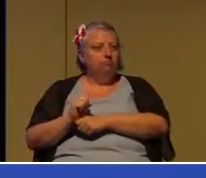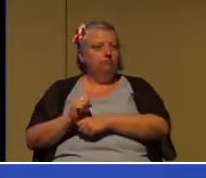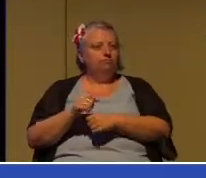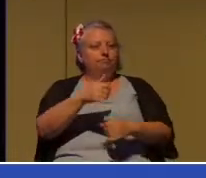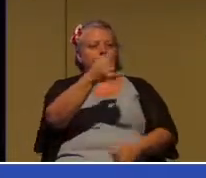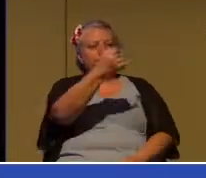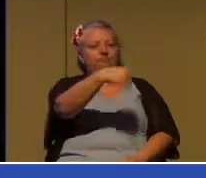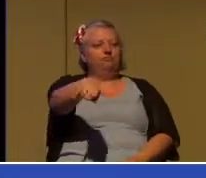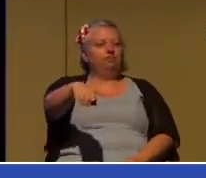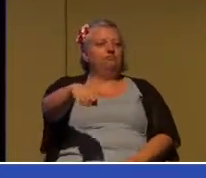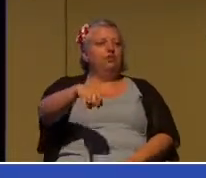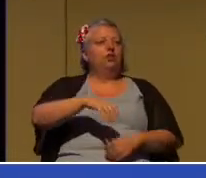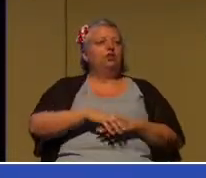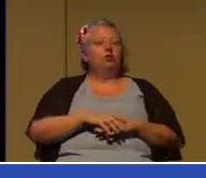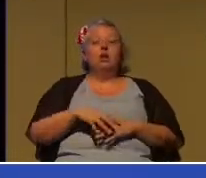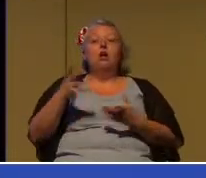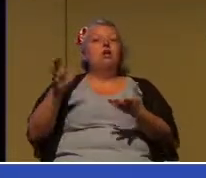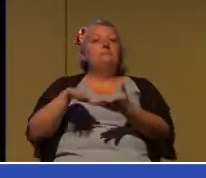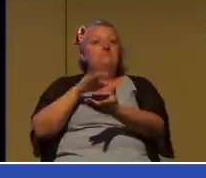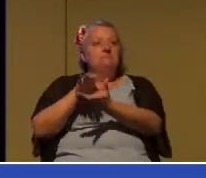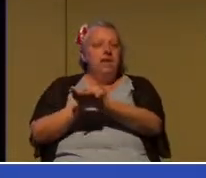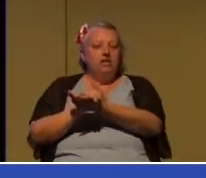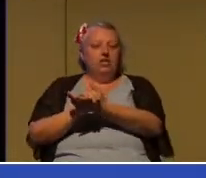We get tension in our marriages.